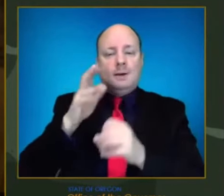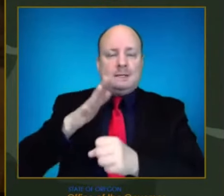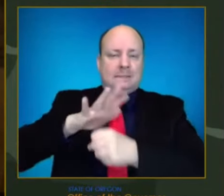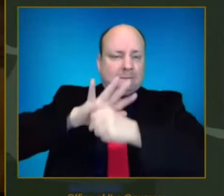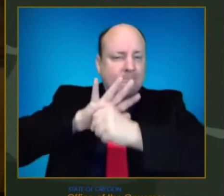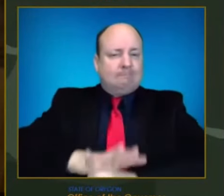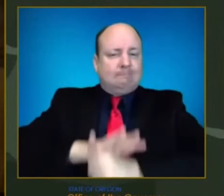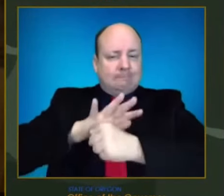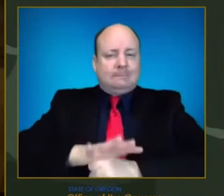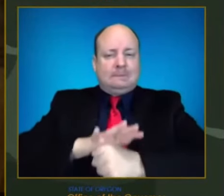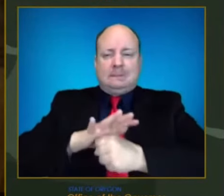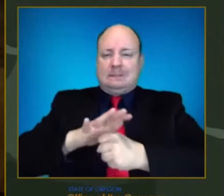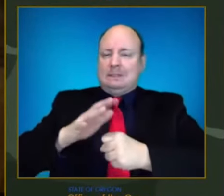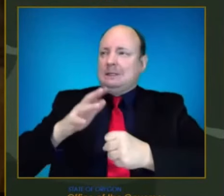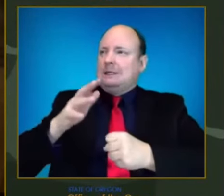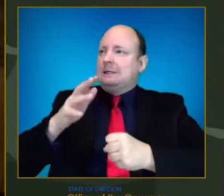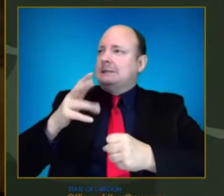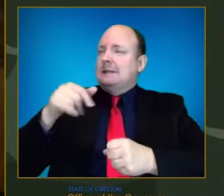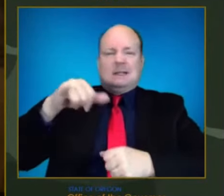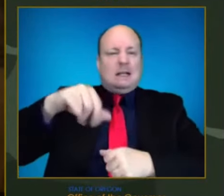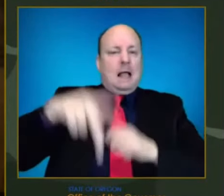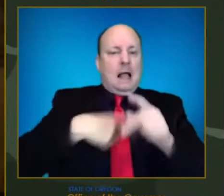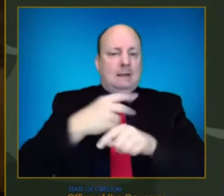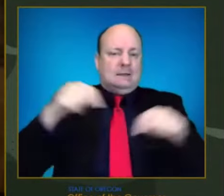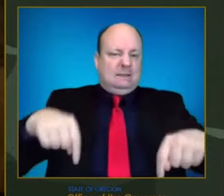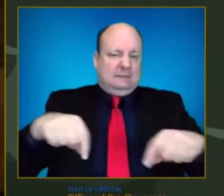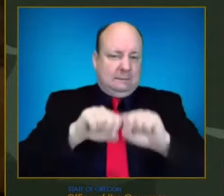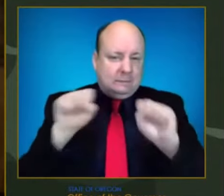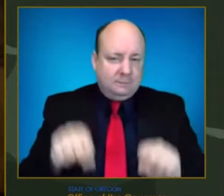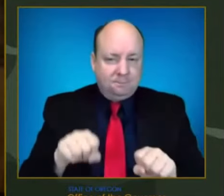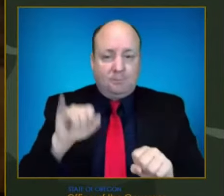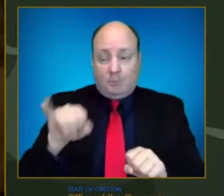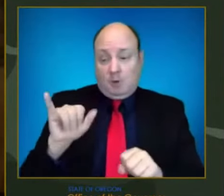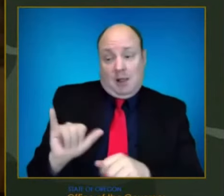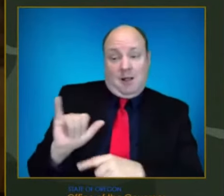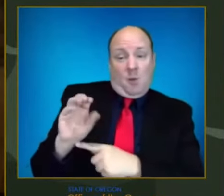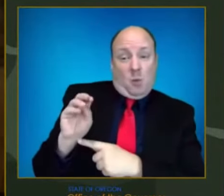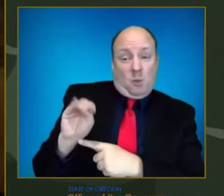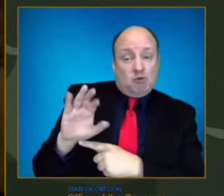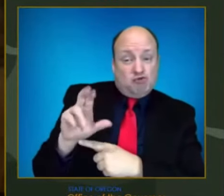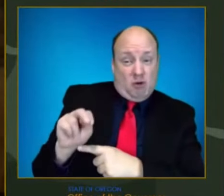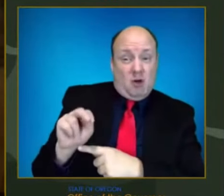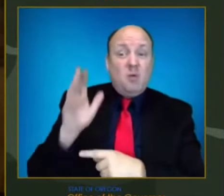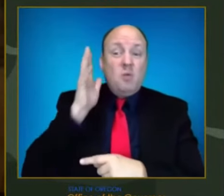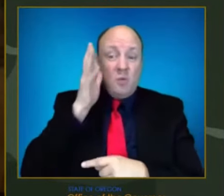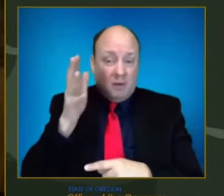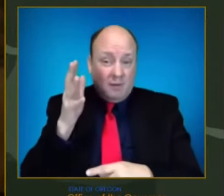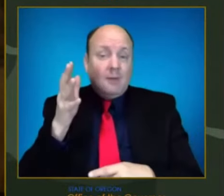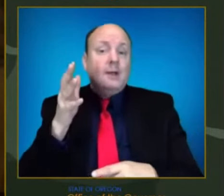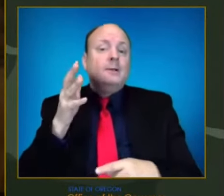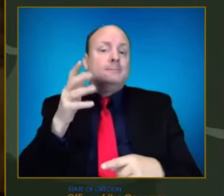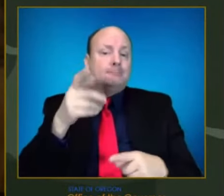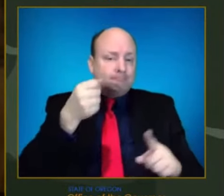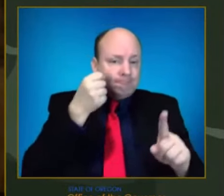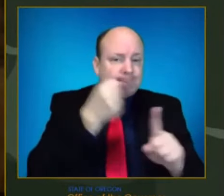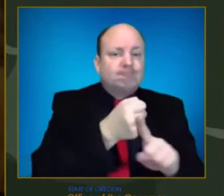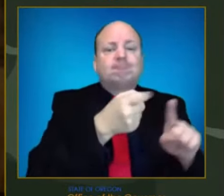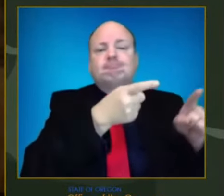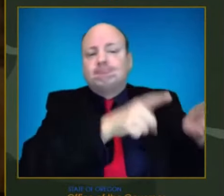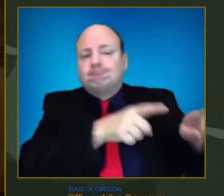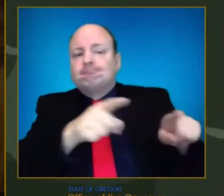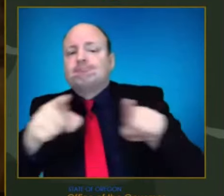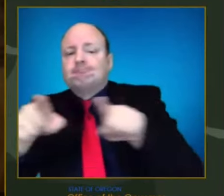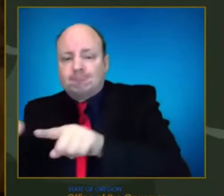know that this one is going to create the kind of consequences that that that sort of